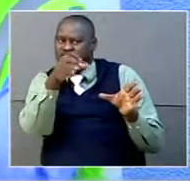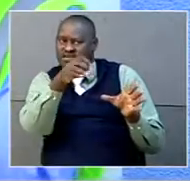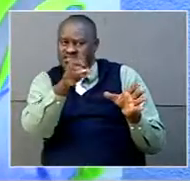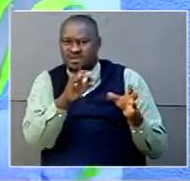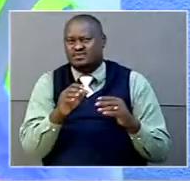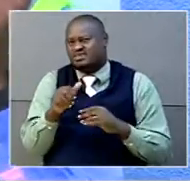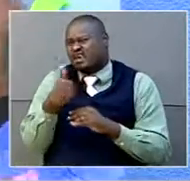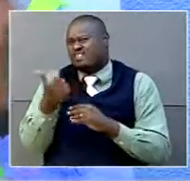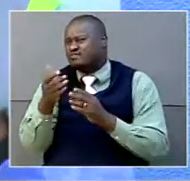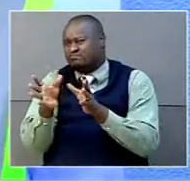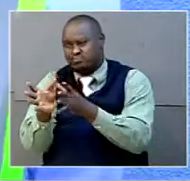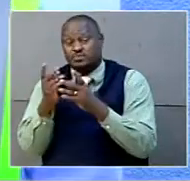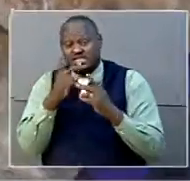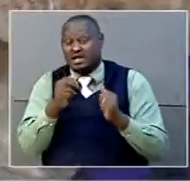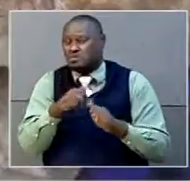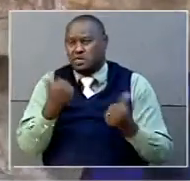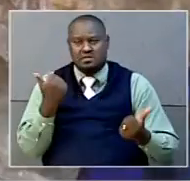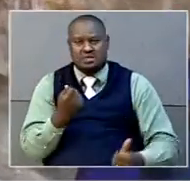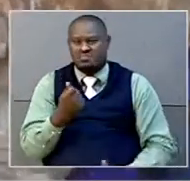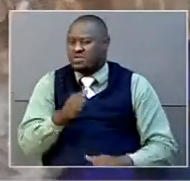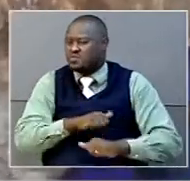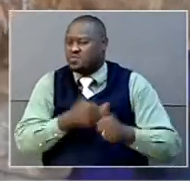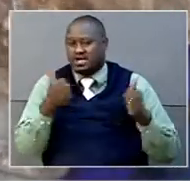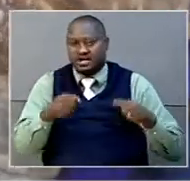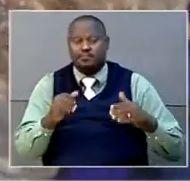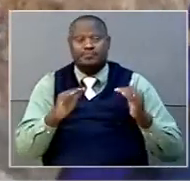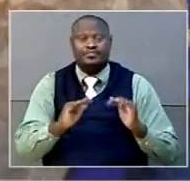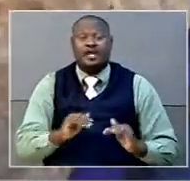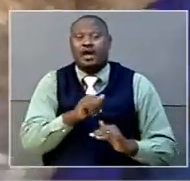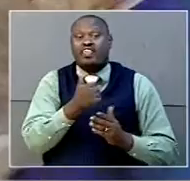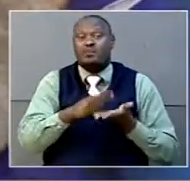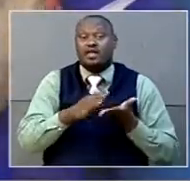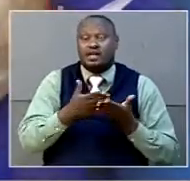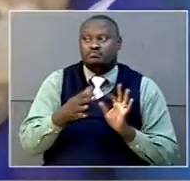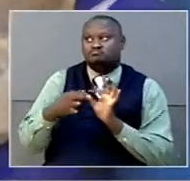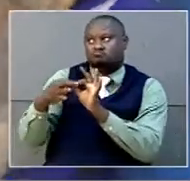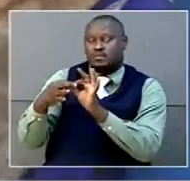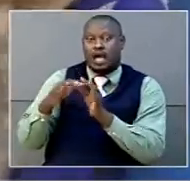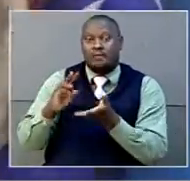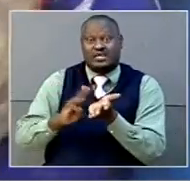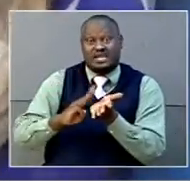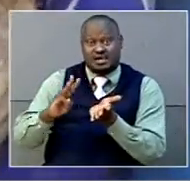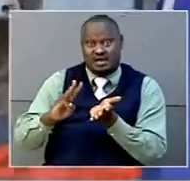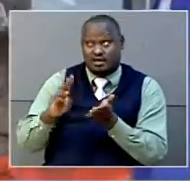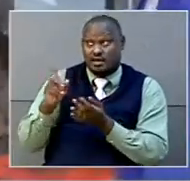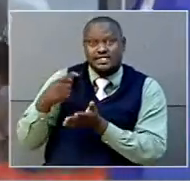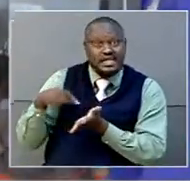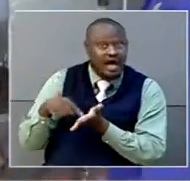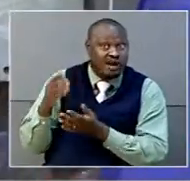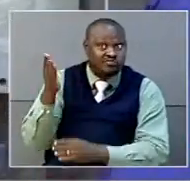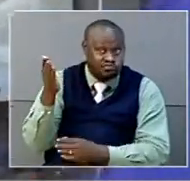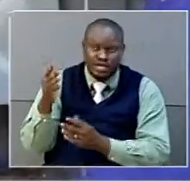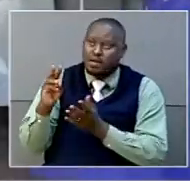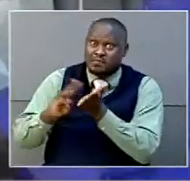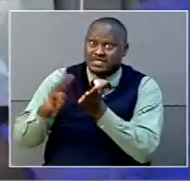into money much, much quicker. Then we have another partnership with the Masaka Collection Center. The Masaka Collection Center will be bringing in plastics